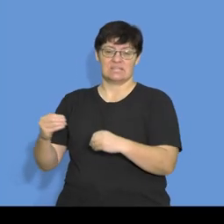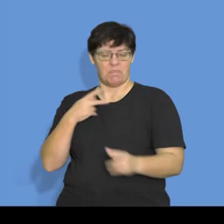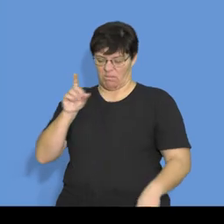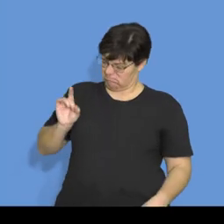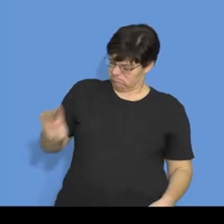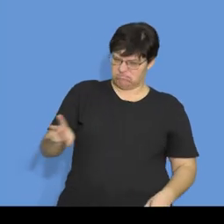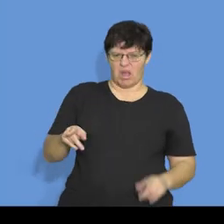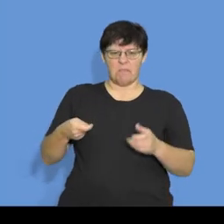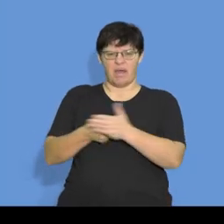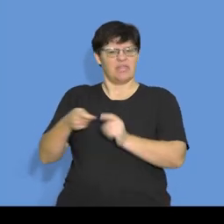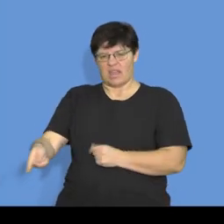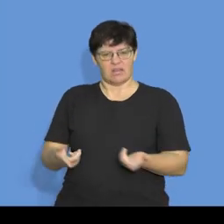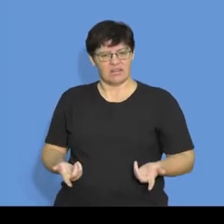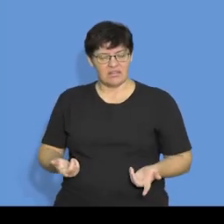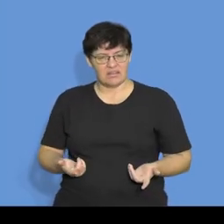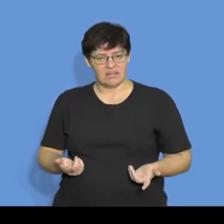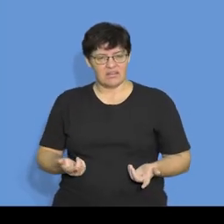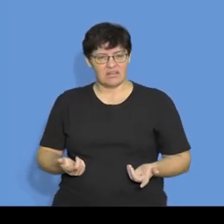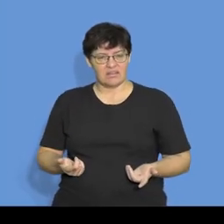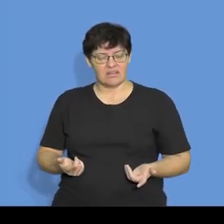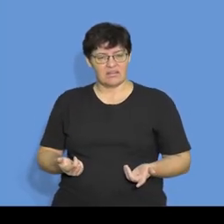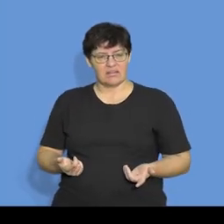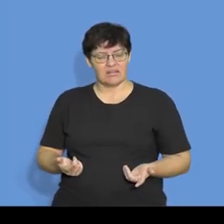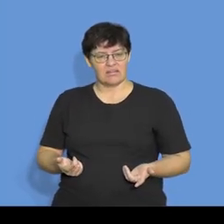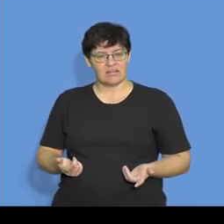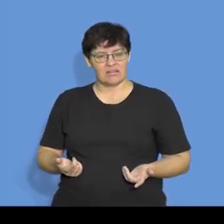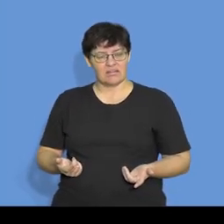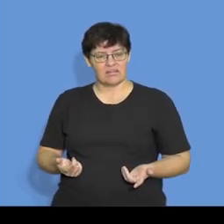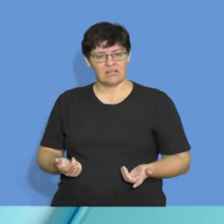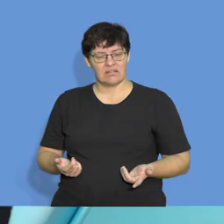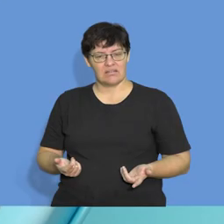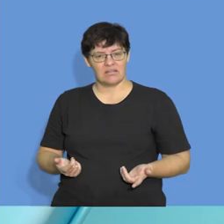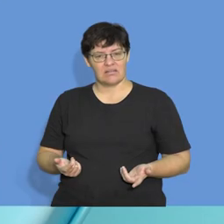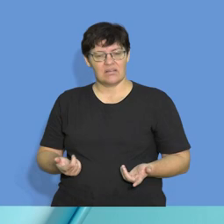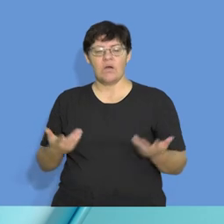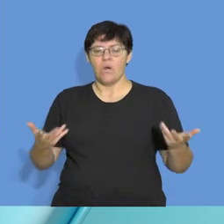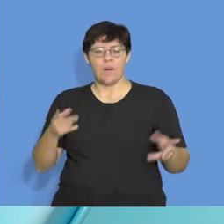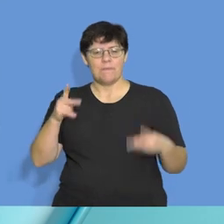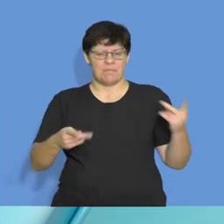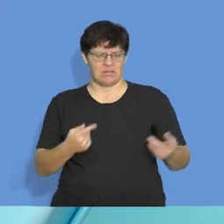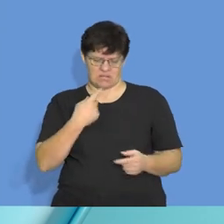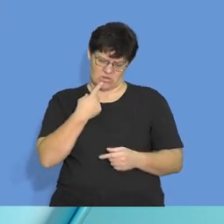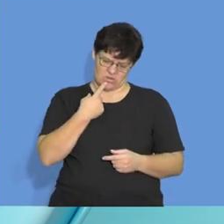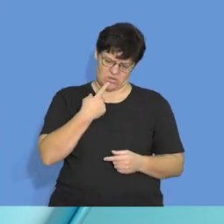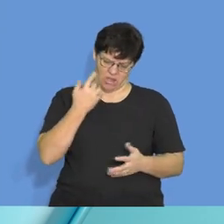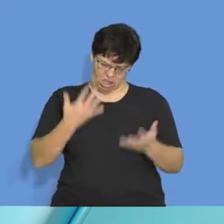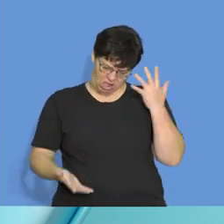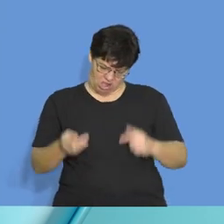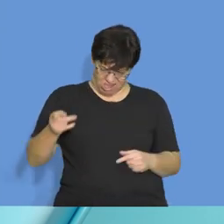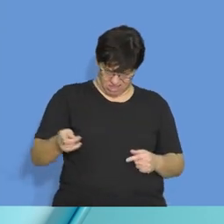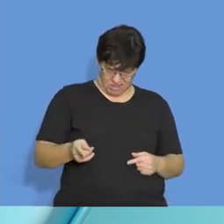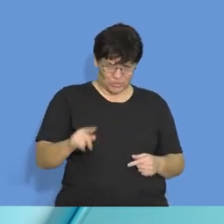Clearly, if this information becomes public knowledge, people will now start doubting you as a business,